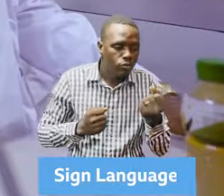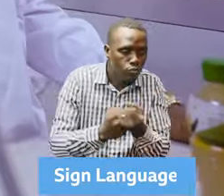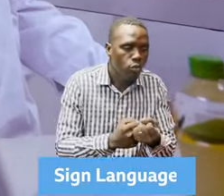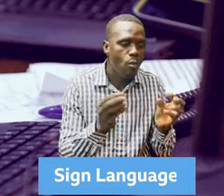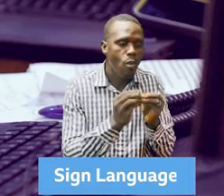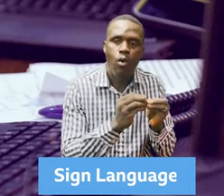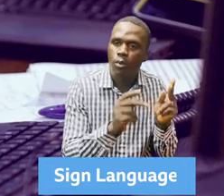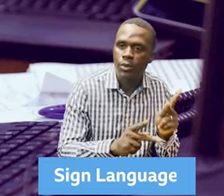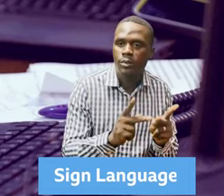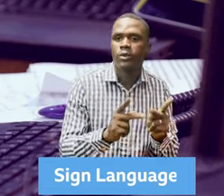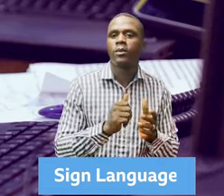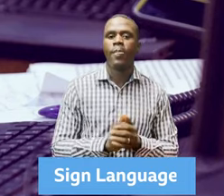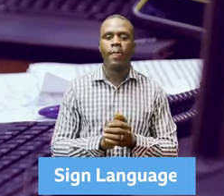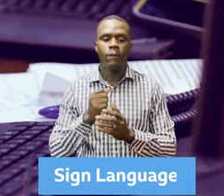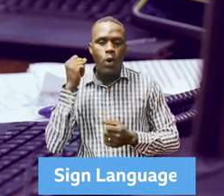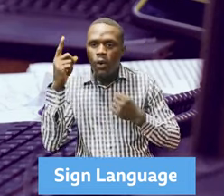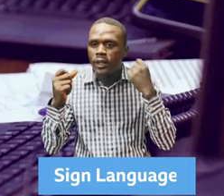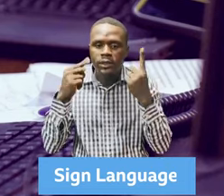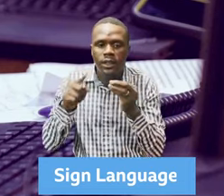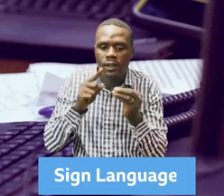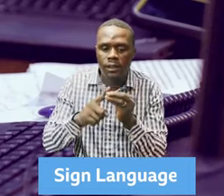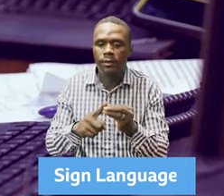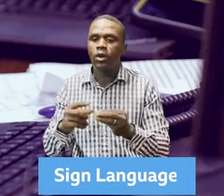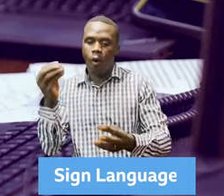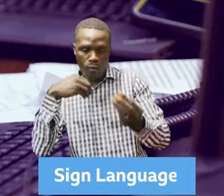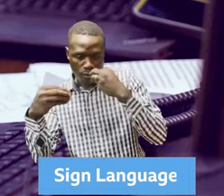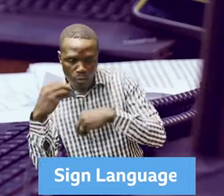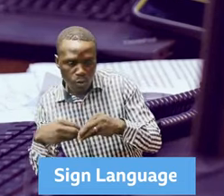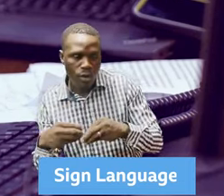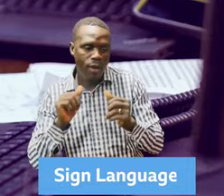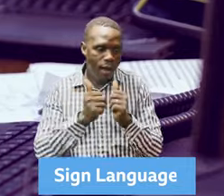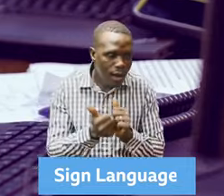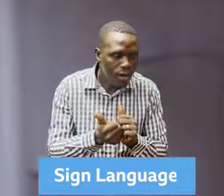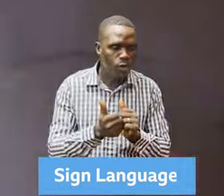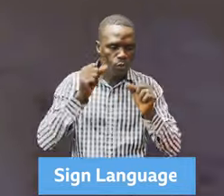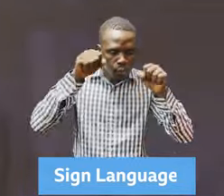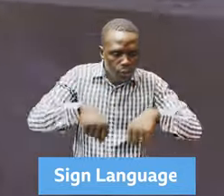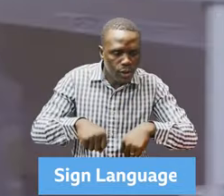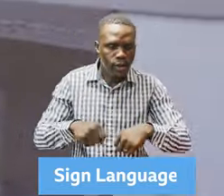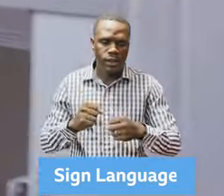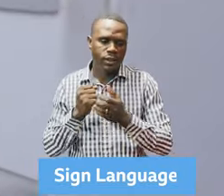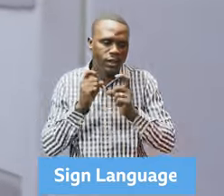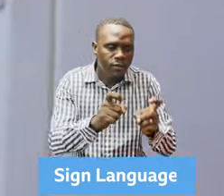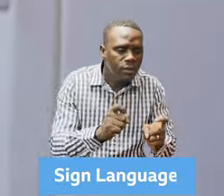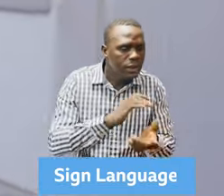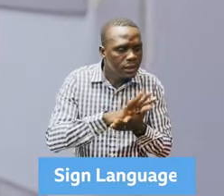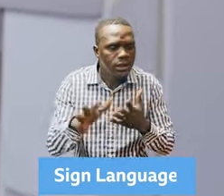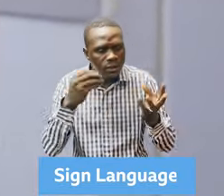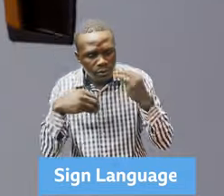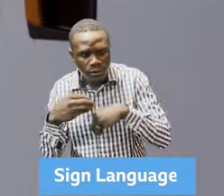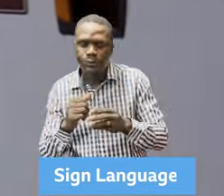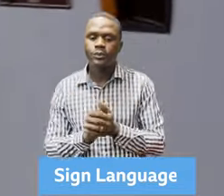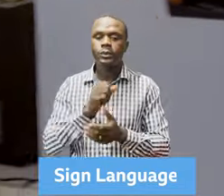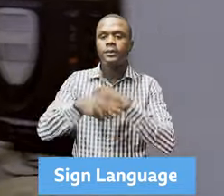that are fit for consumption if they are not conforming to international standards. So in 2021, our main